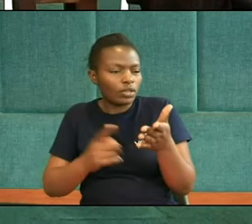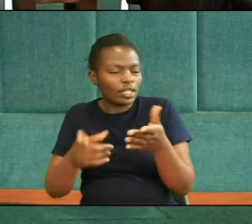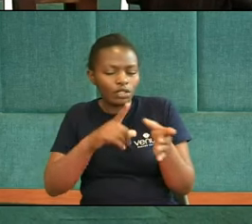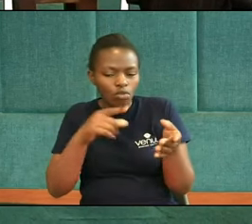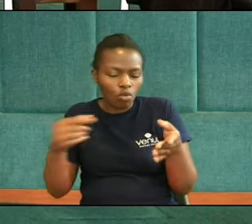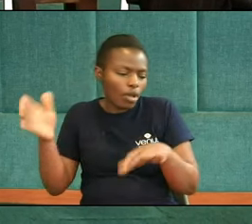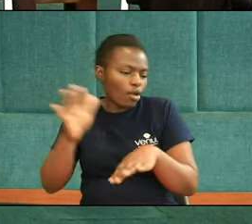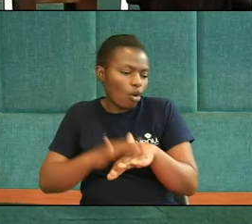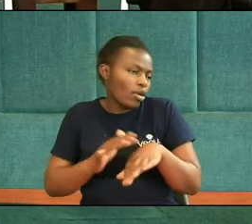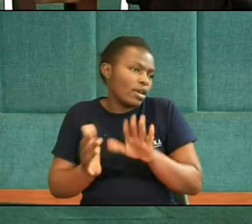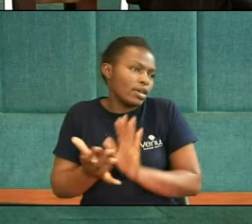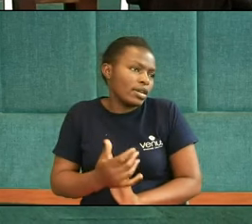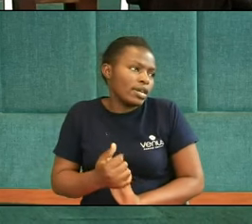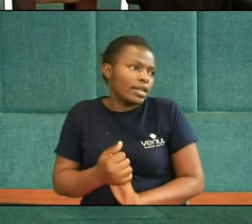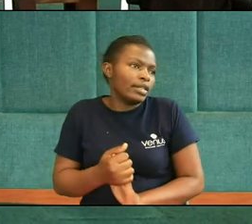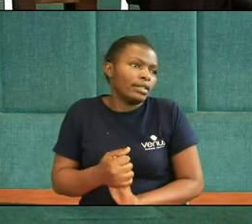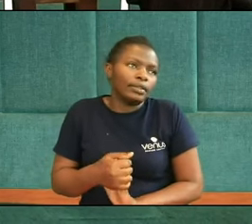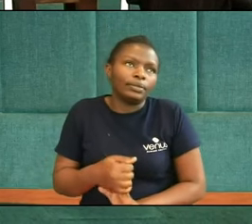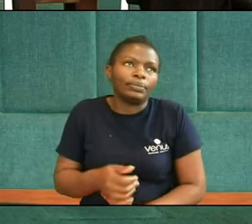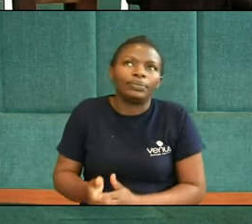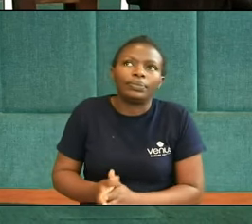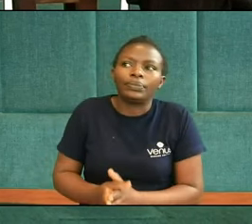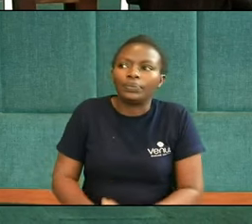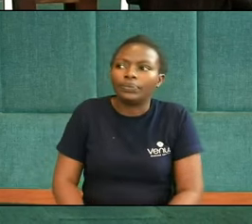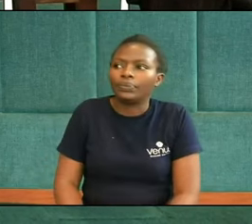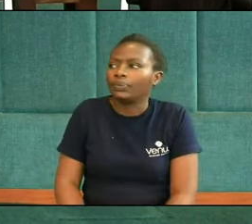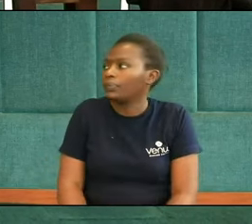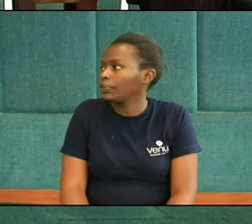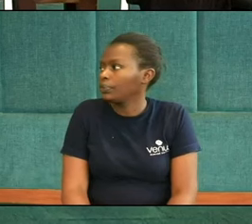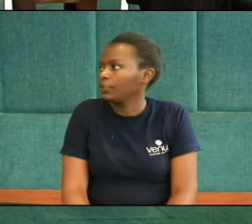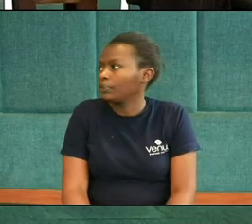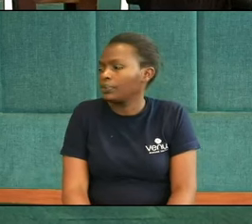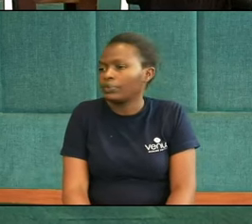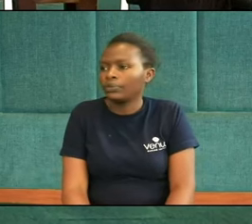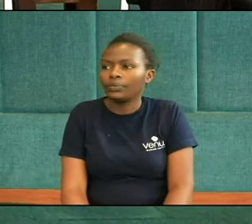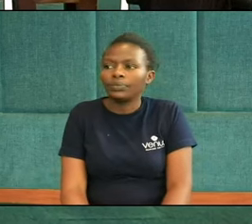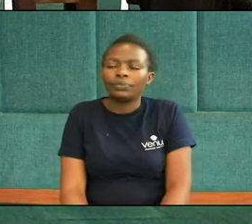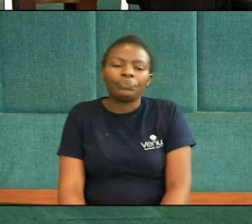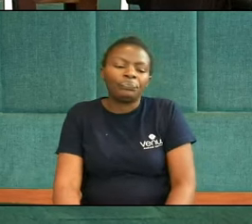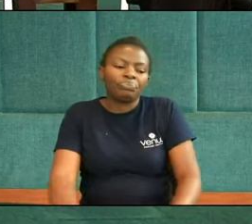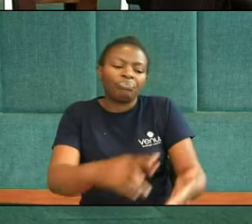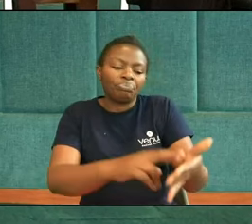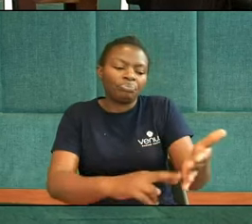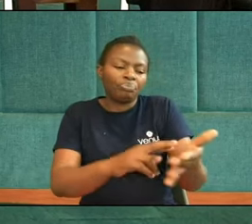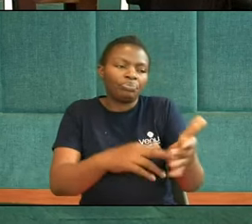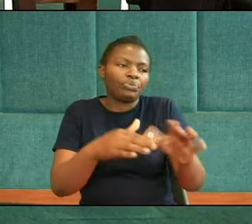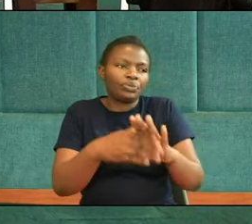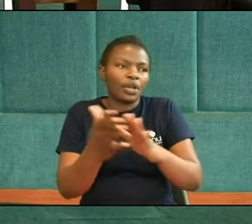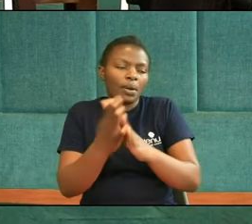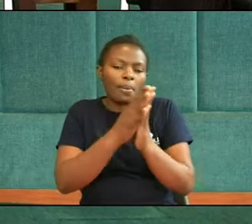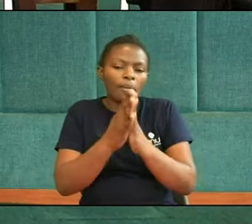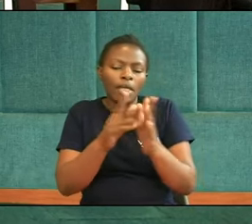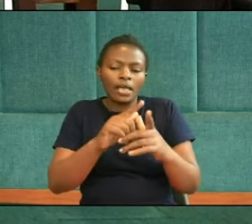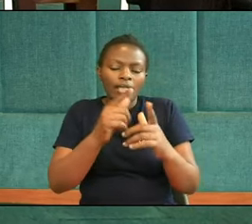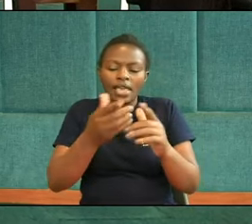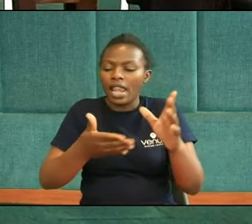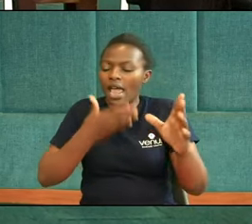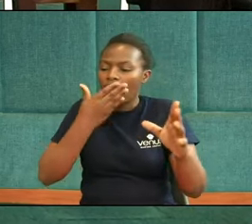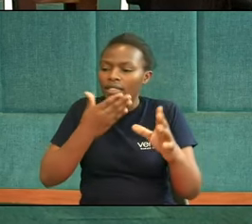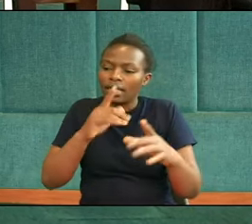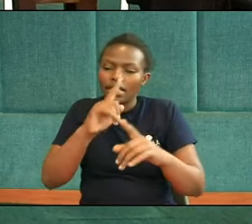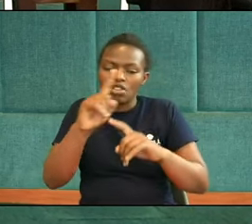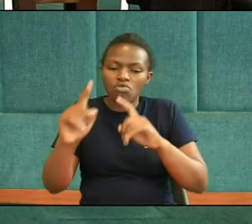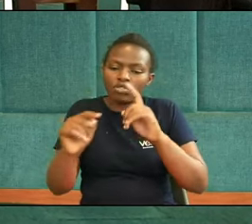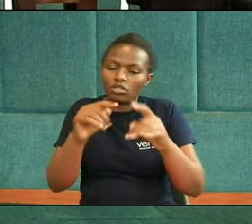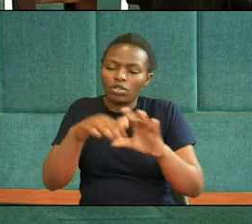going on Ariana, perhaps you can take us through that Yes, so we'll read the into the story Then answer the questions in the out of